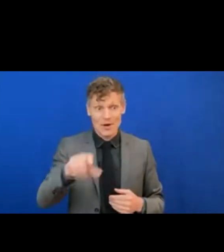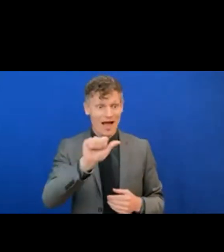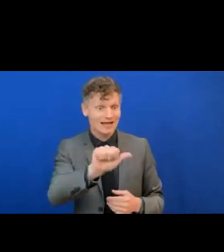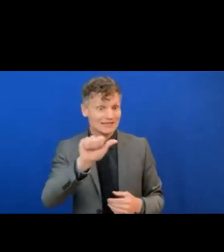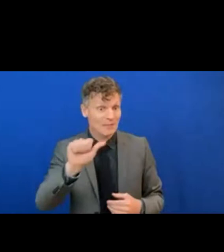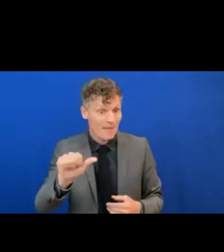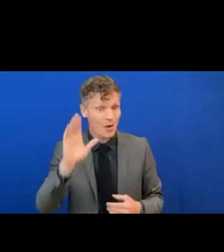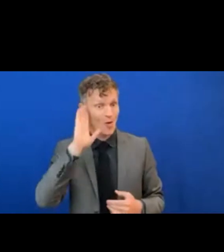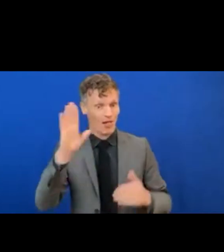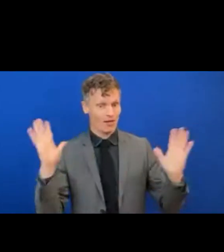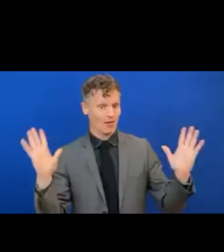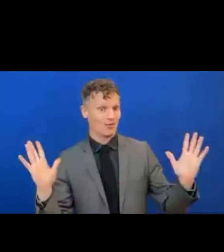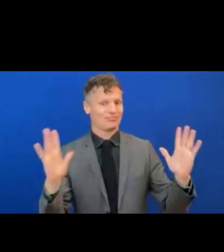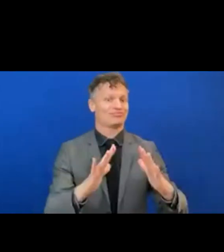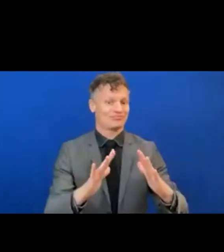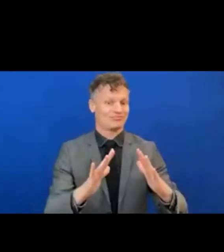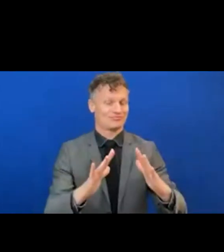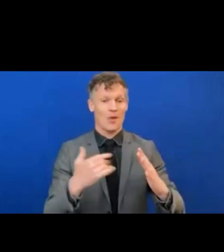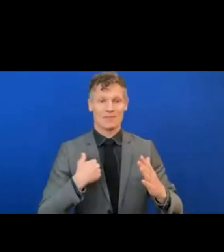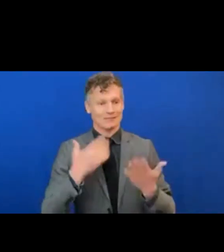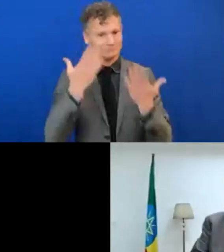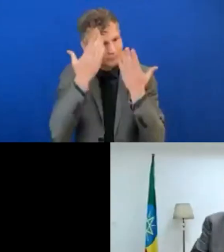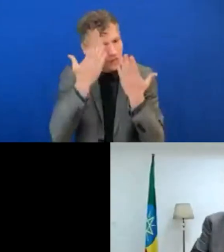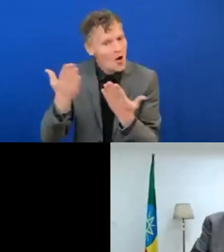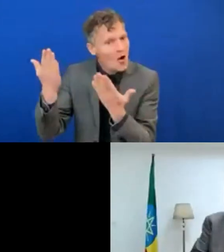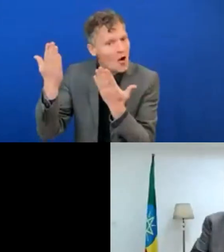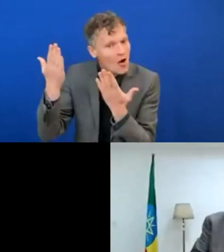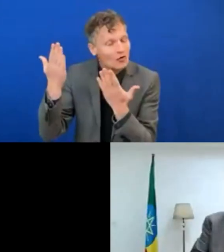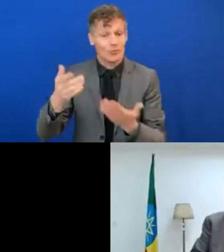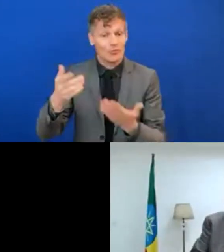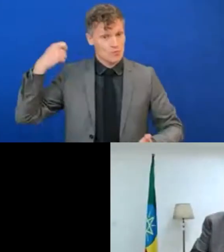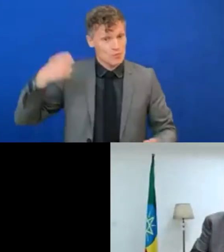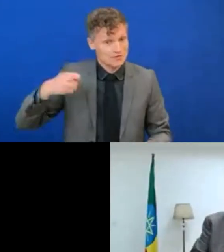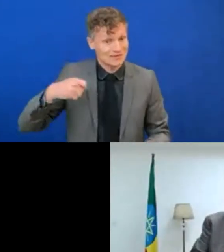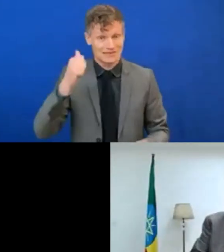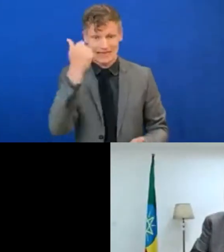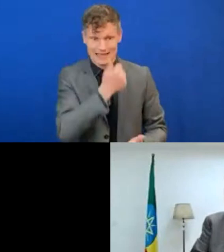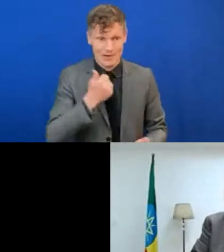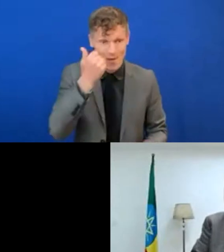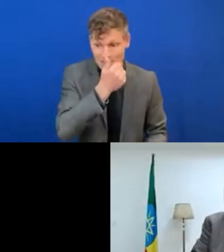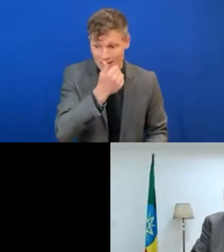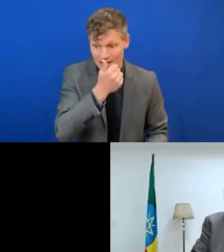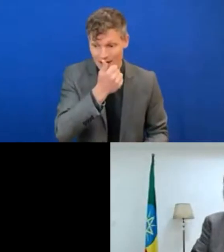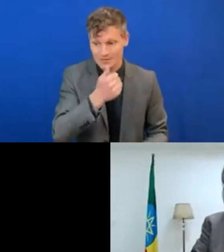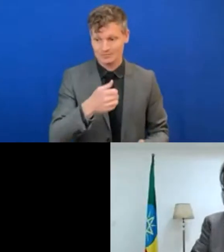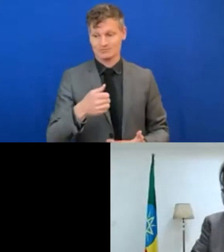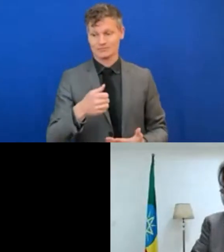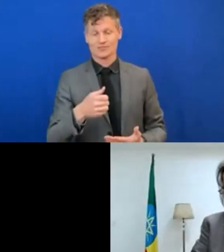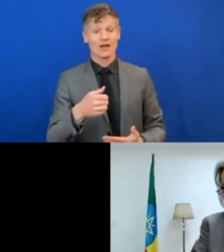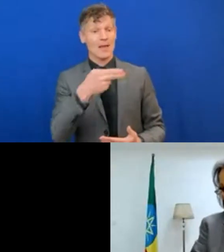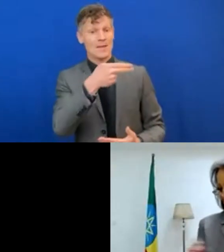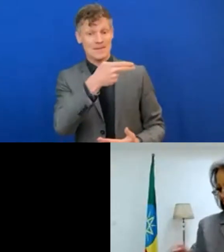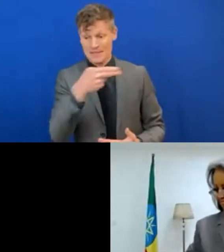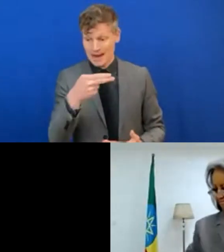honor to invite the Honorable President of Ethiopia, Her Excellency, Madam Sahele Workzweide, to address us today.